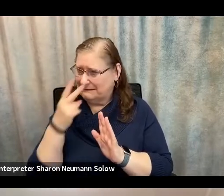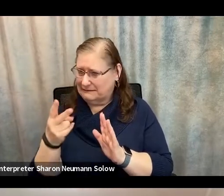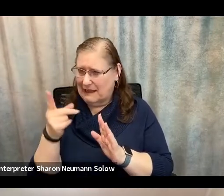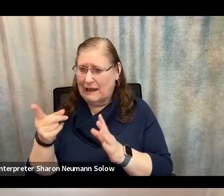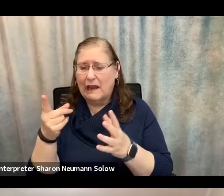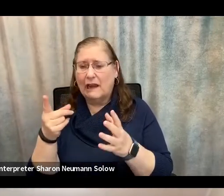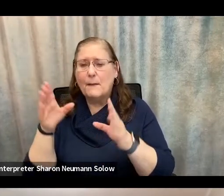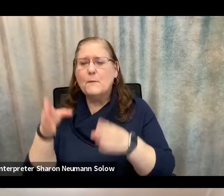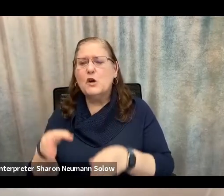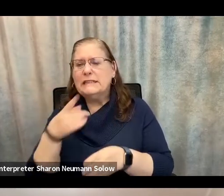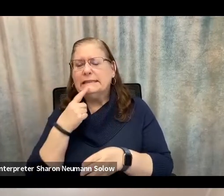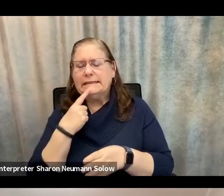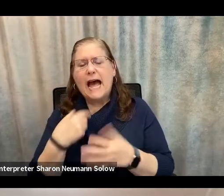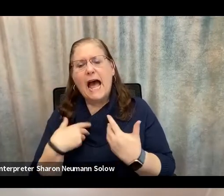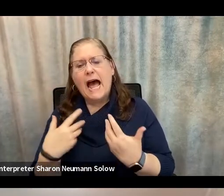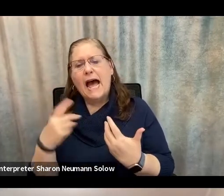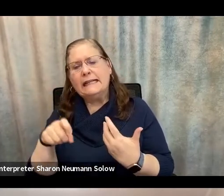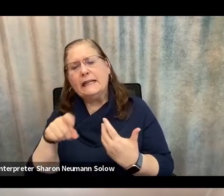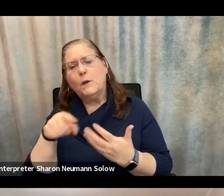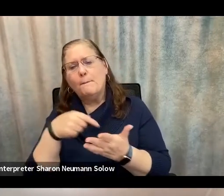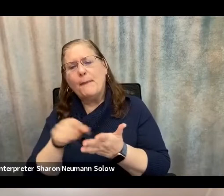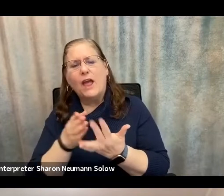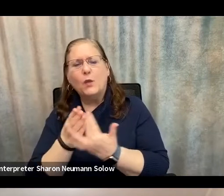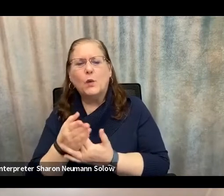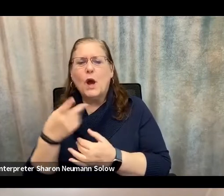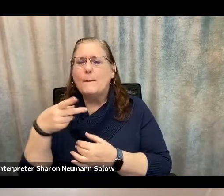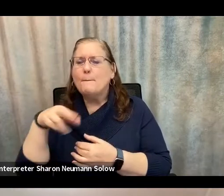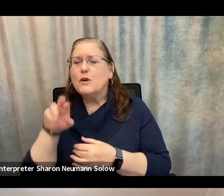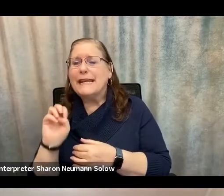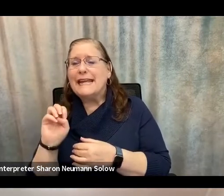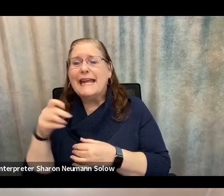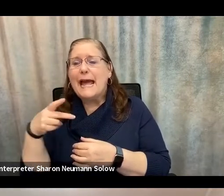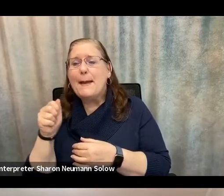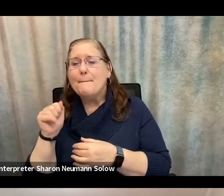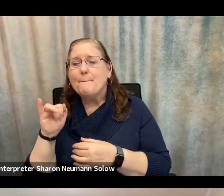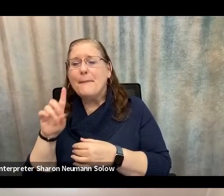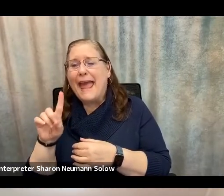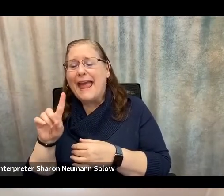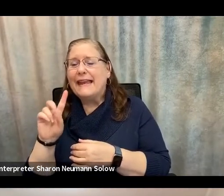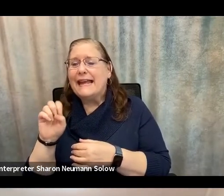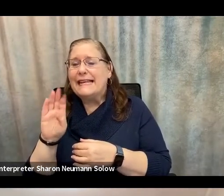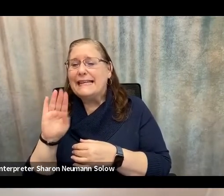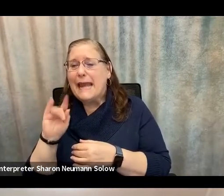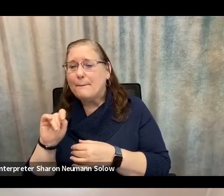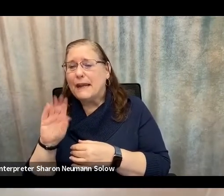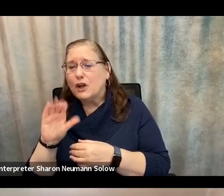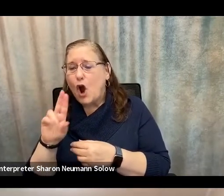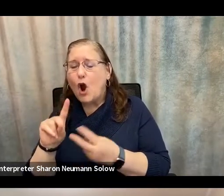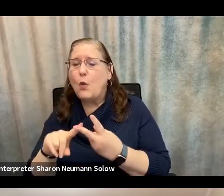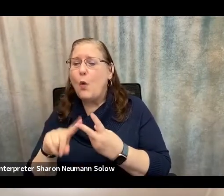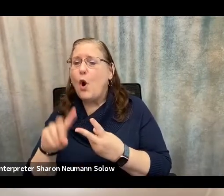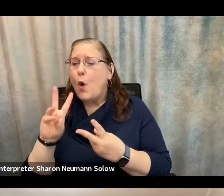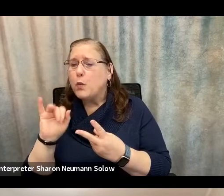someone says, hey, I need you to pay through some sort of prepaid debit card or wire us some money, that should be a red flag to say, hey,